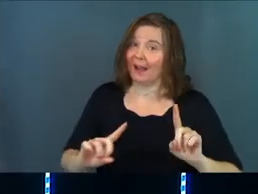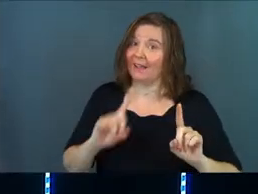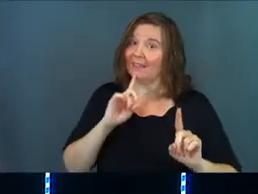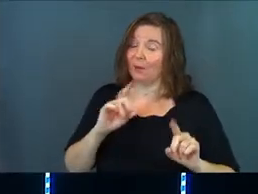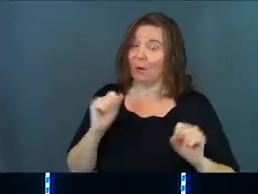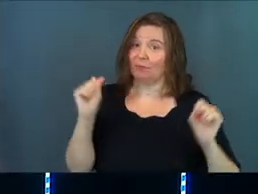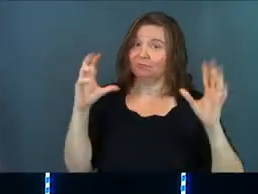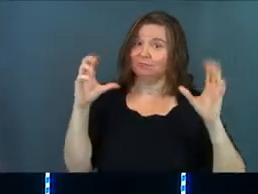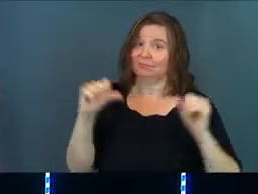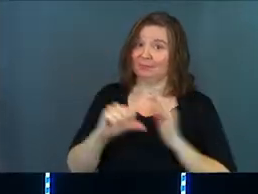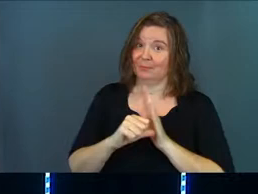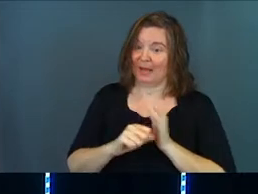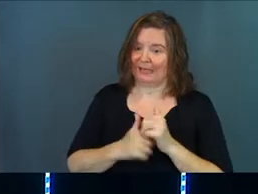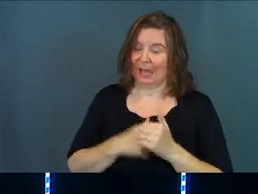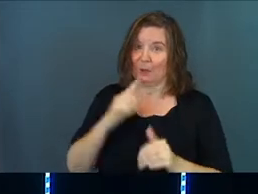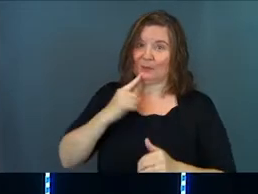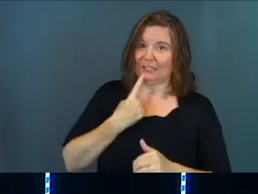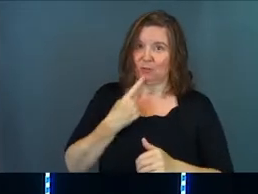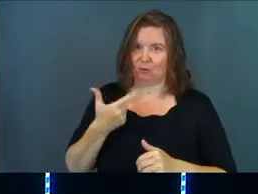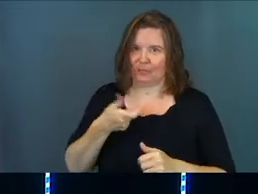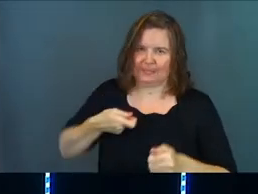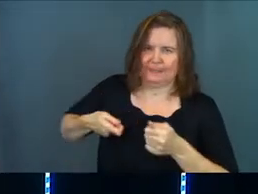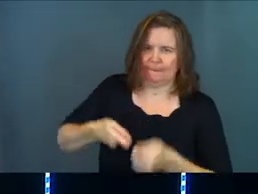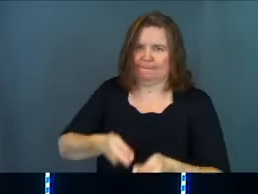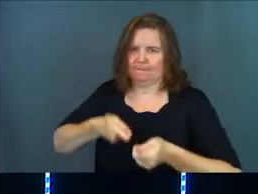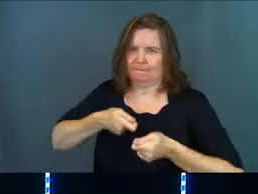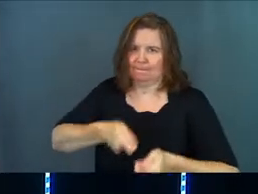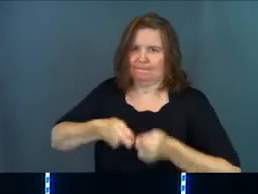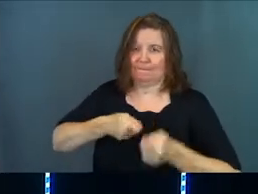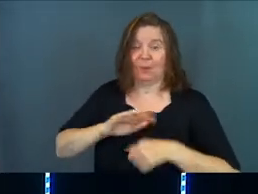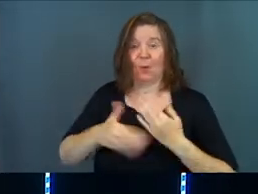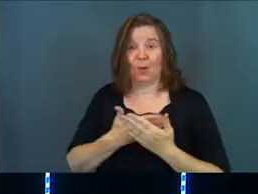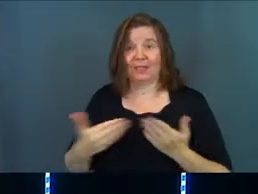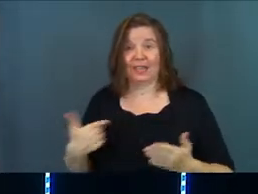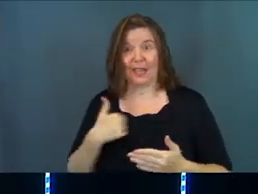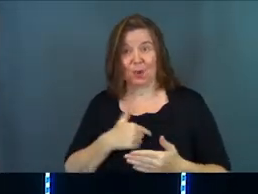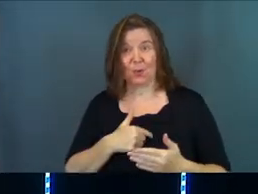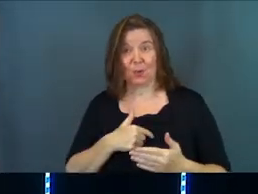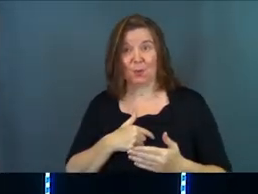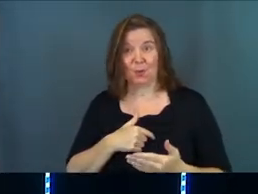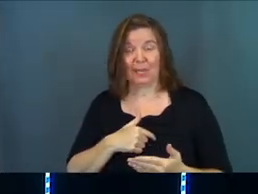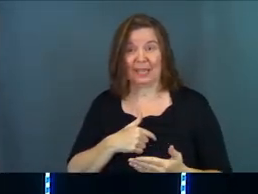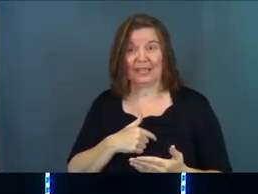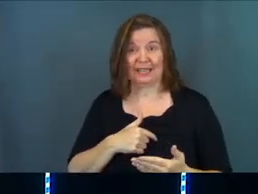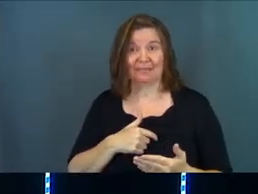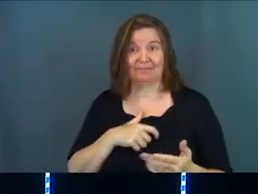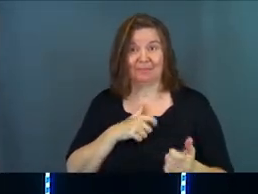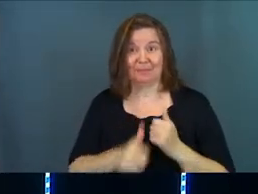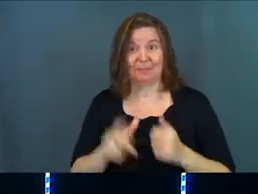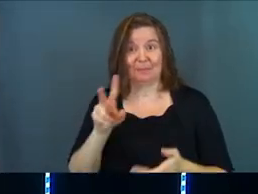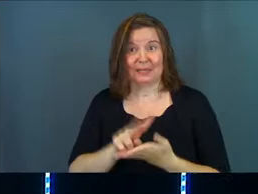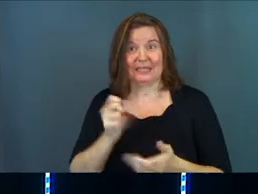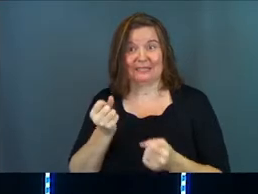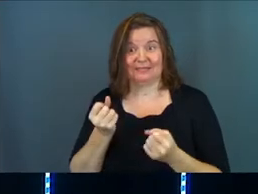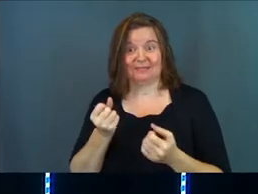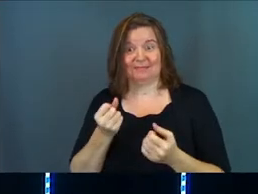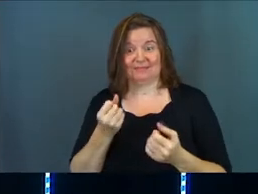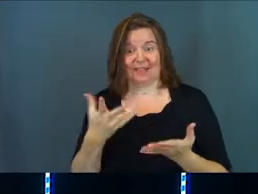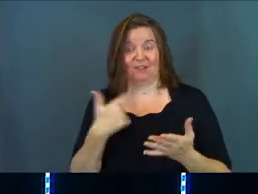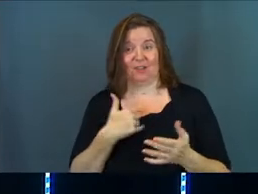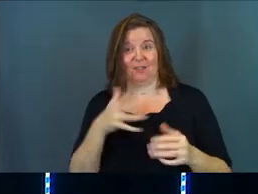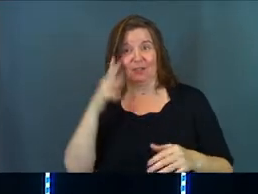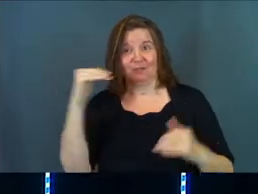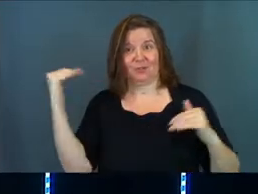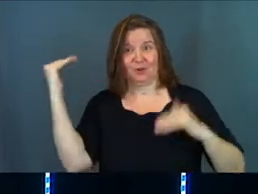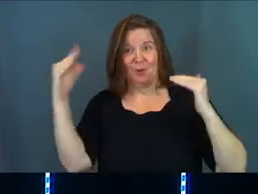they were all very impressed at how serious Gracie was about the entire thing. And we beat several of the grown male teams. I'll just